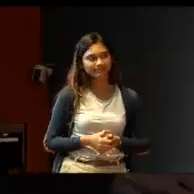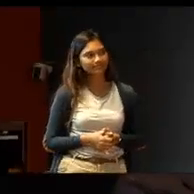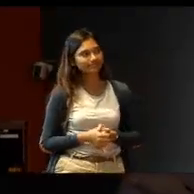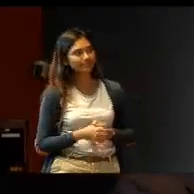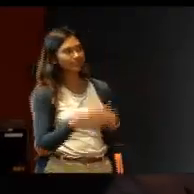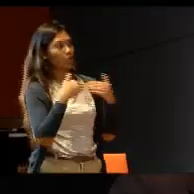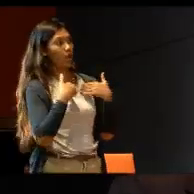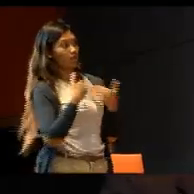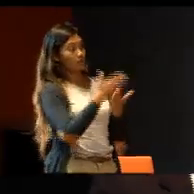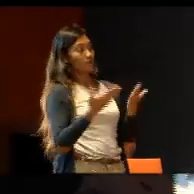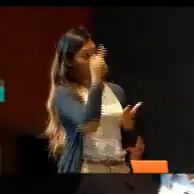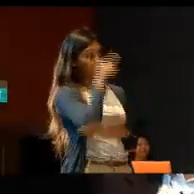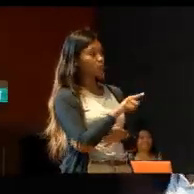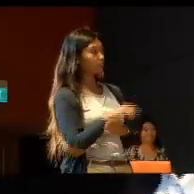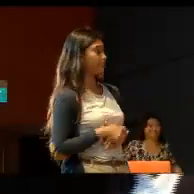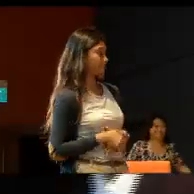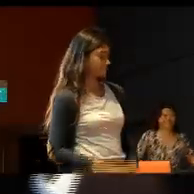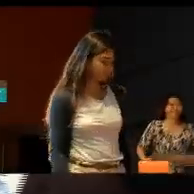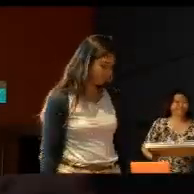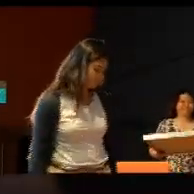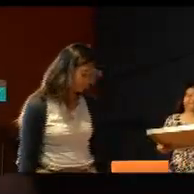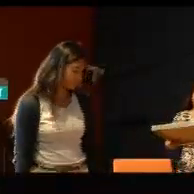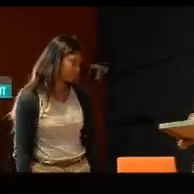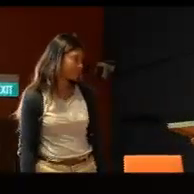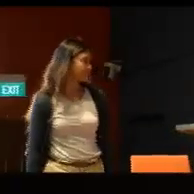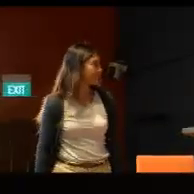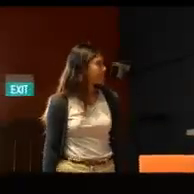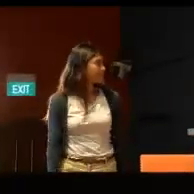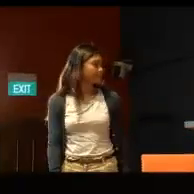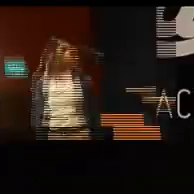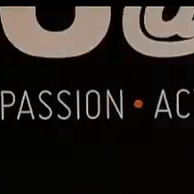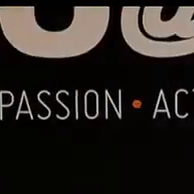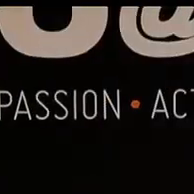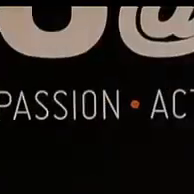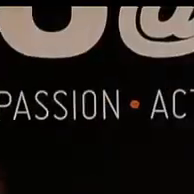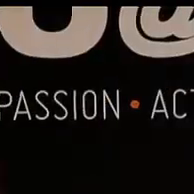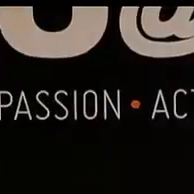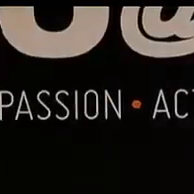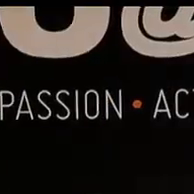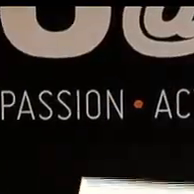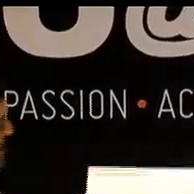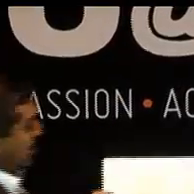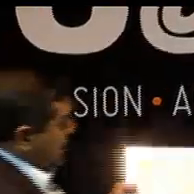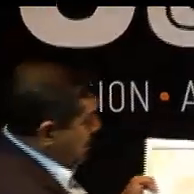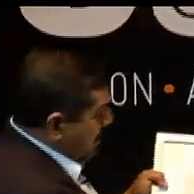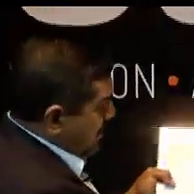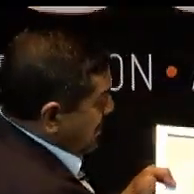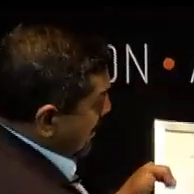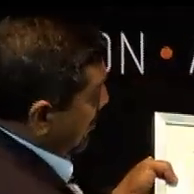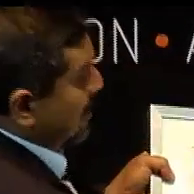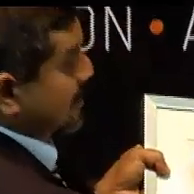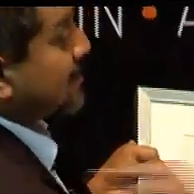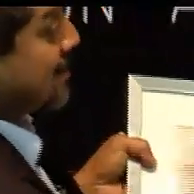We have something for you. A gift. It's a small gift. It's a picture